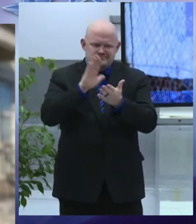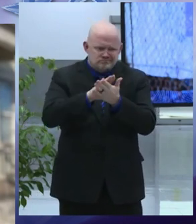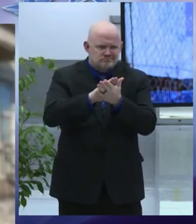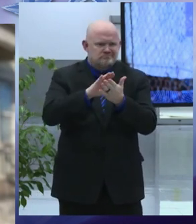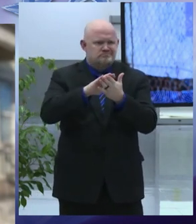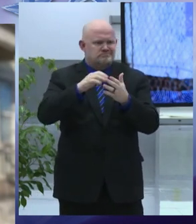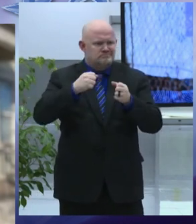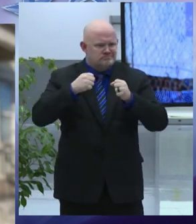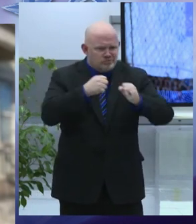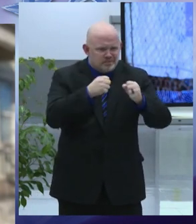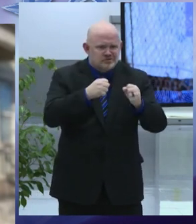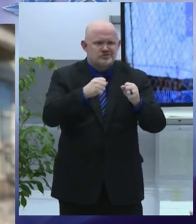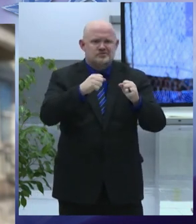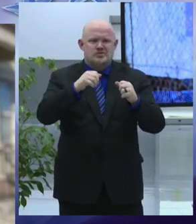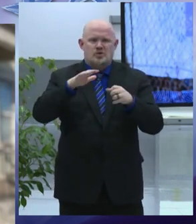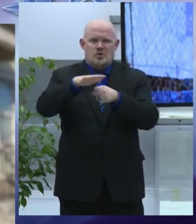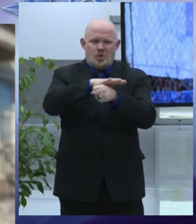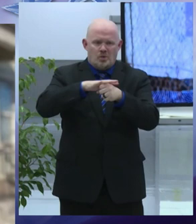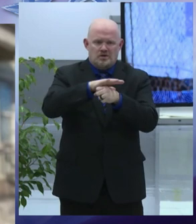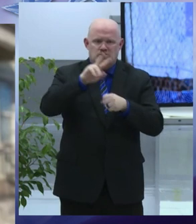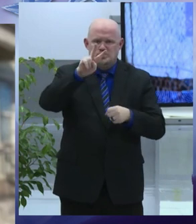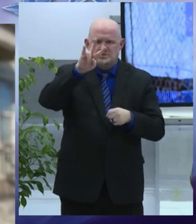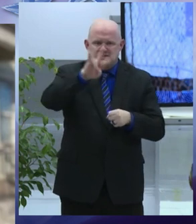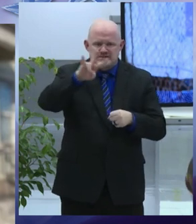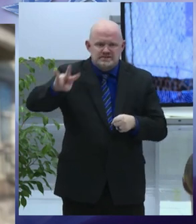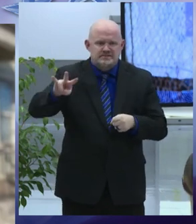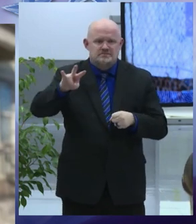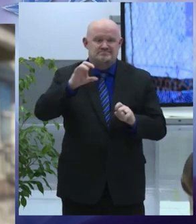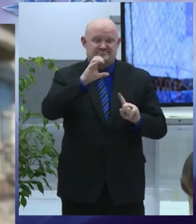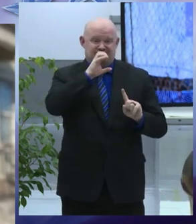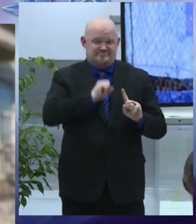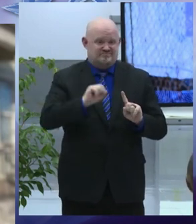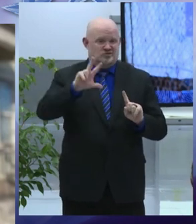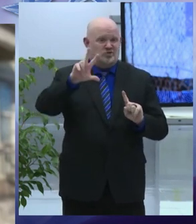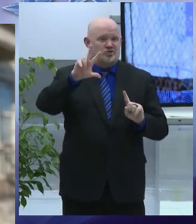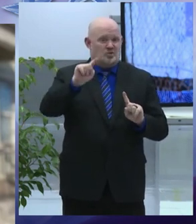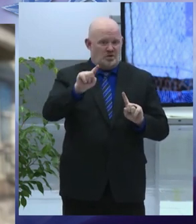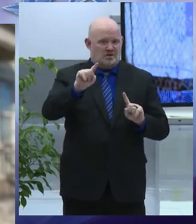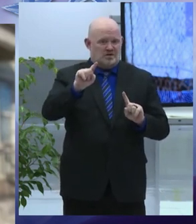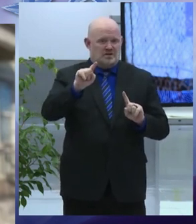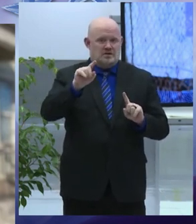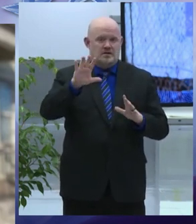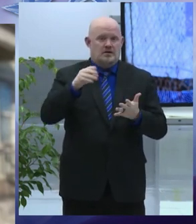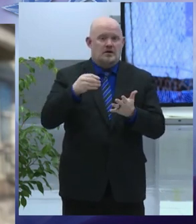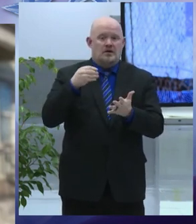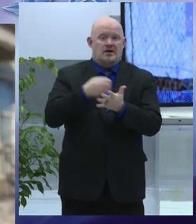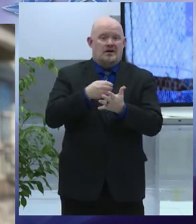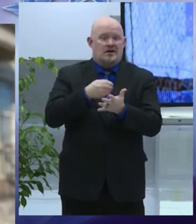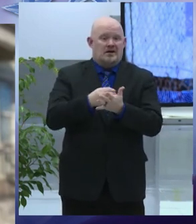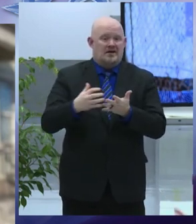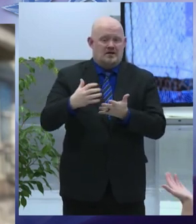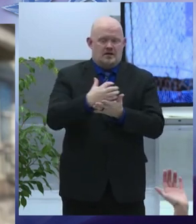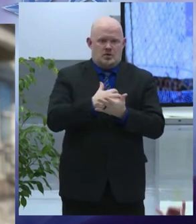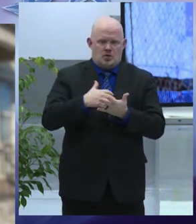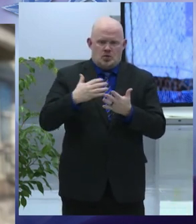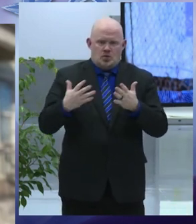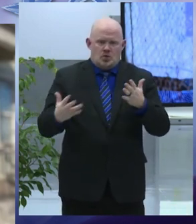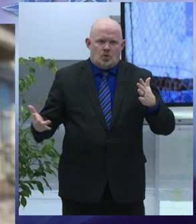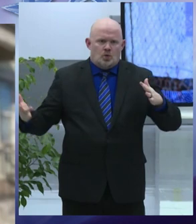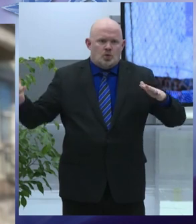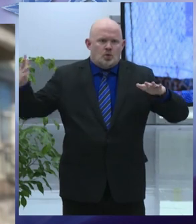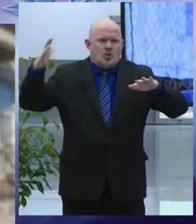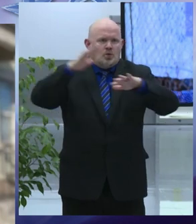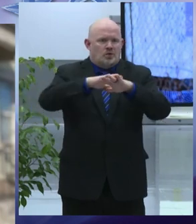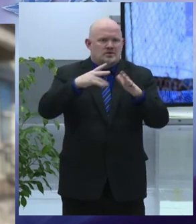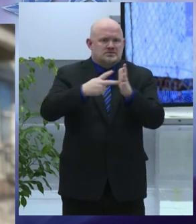doubled his income working as a millwright on the amazon warehouse in clay quay sean is here tonight congratulations on your accomplishments i believe he just got